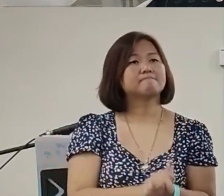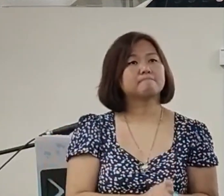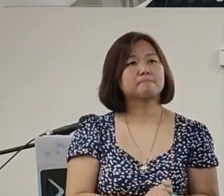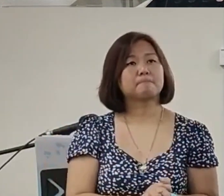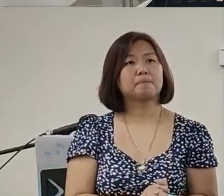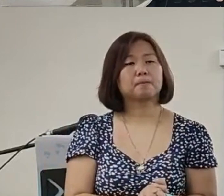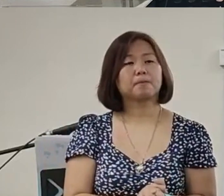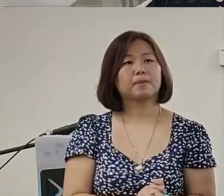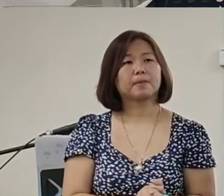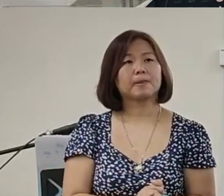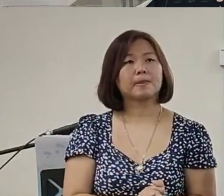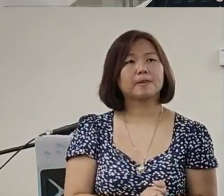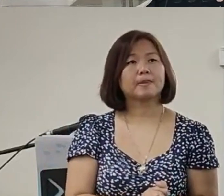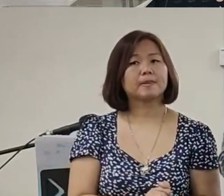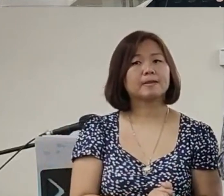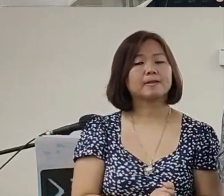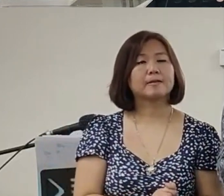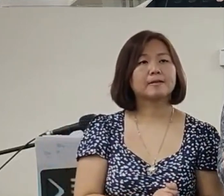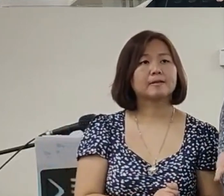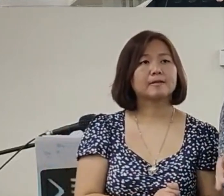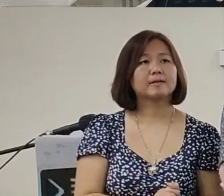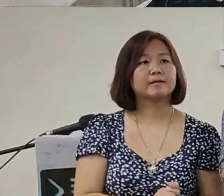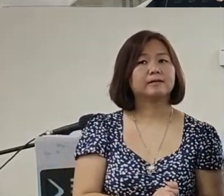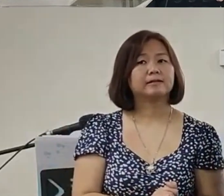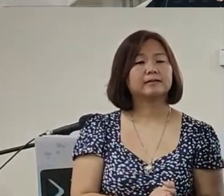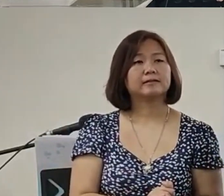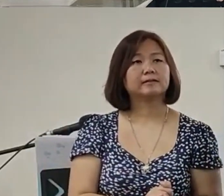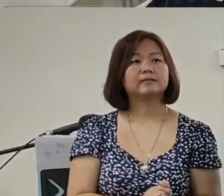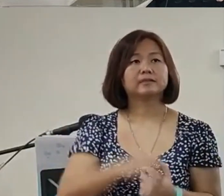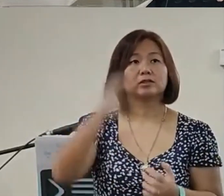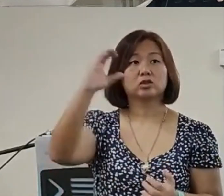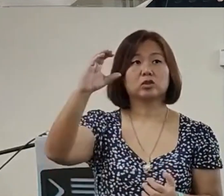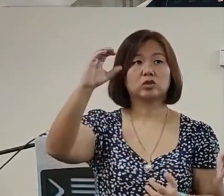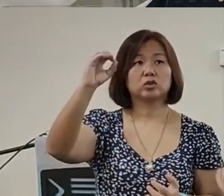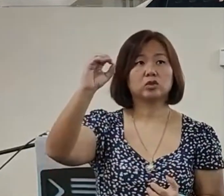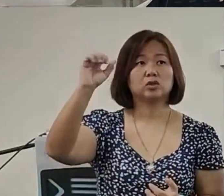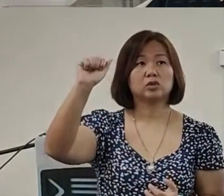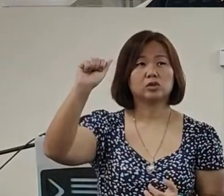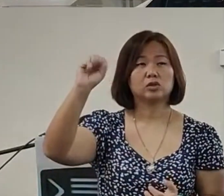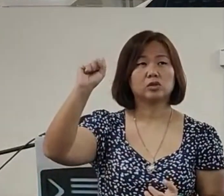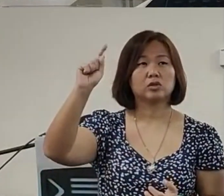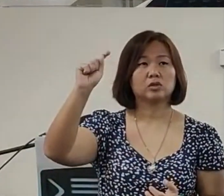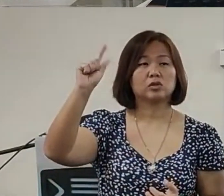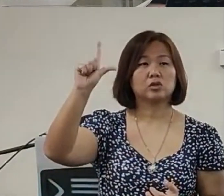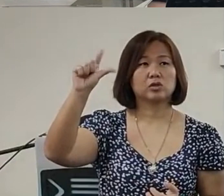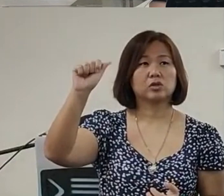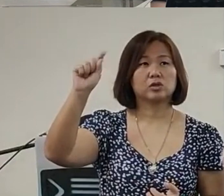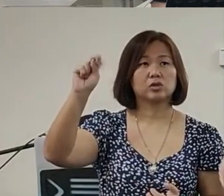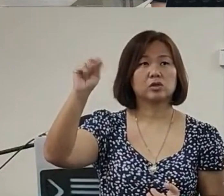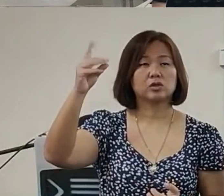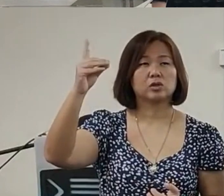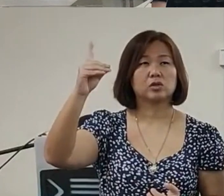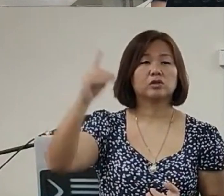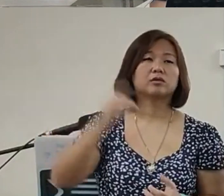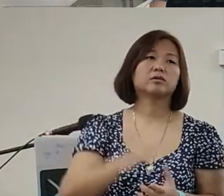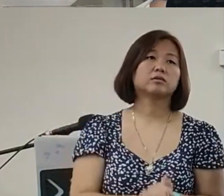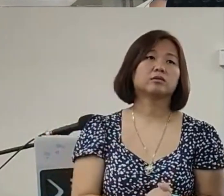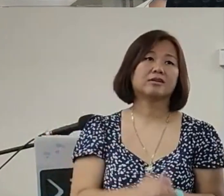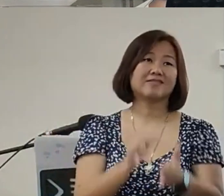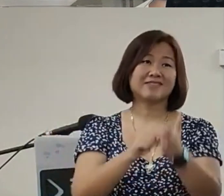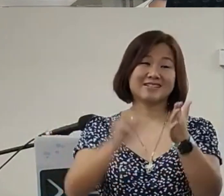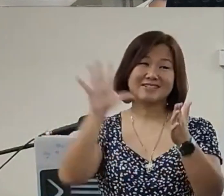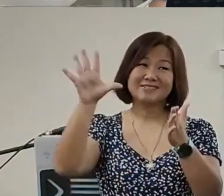I thank GodI lovepreaching sermonslike the chanceto do researchand to increasemy own knowledgeOKverse 7verse 5